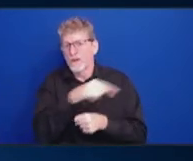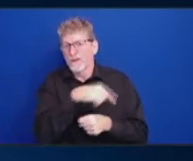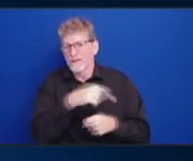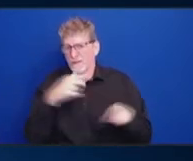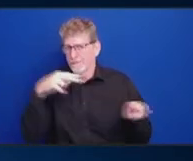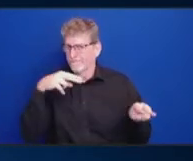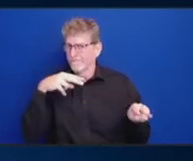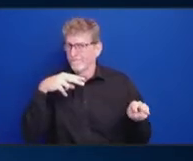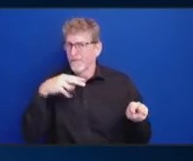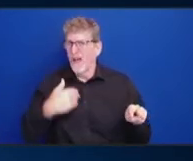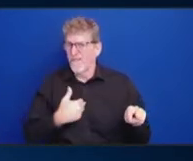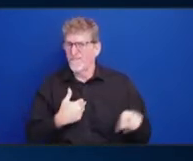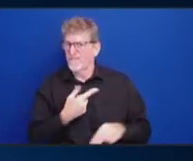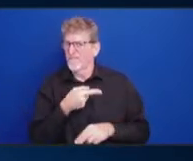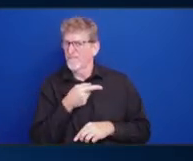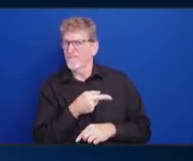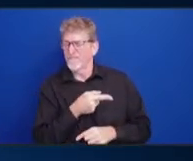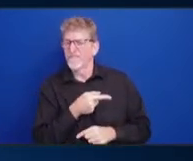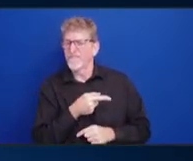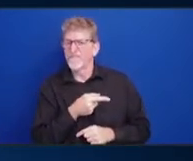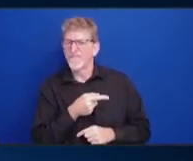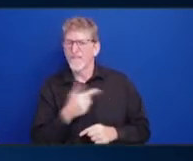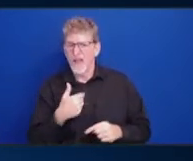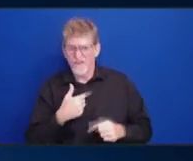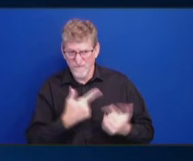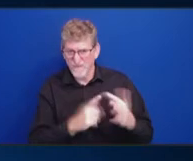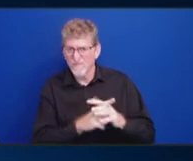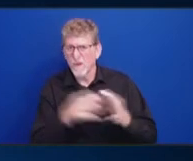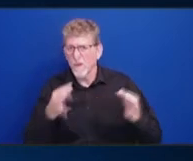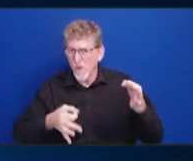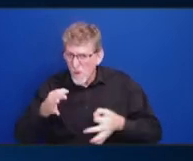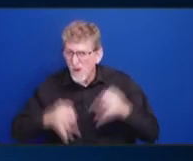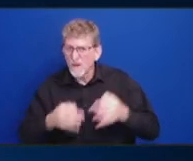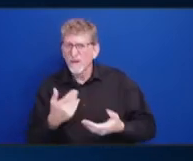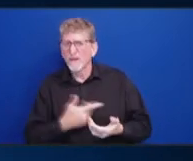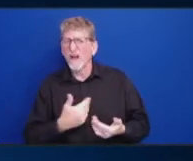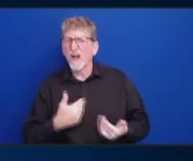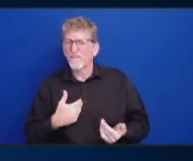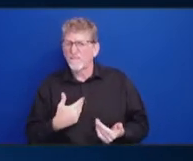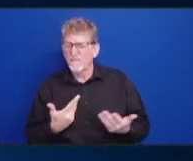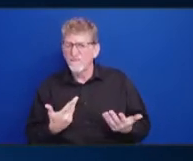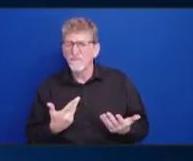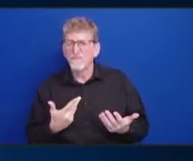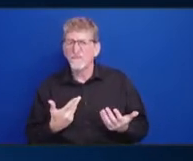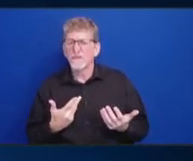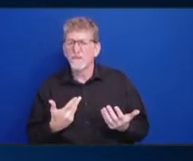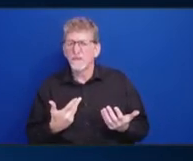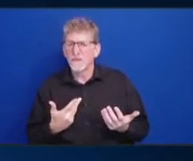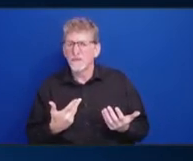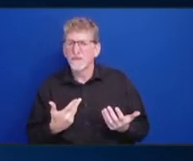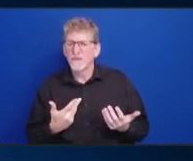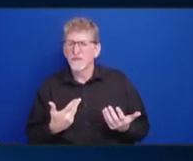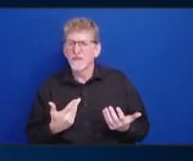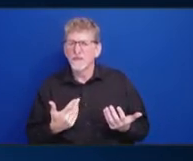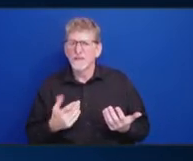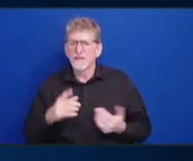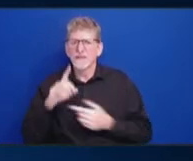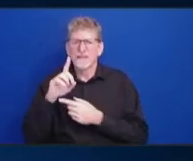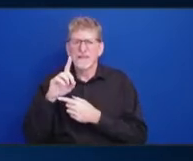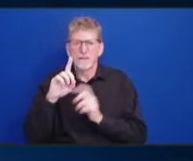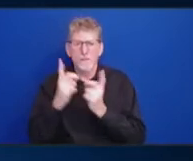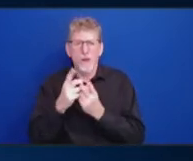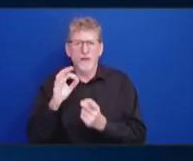hearings and it's really the Department of Defense and the Navy that are